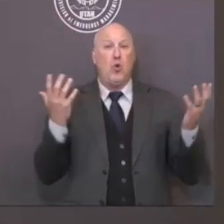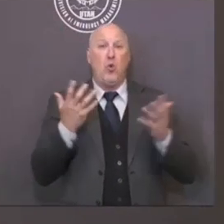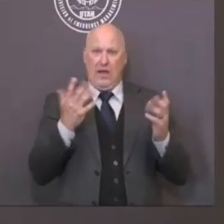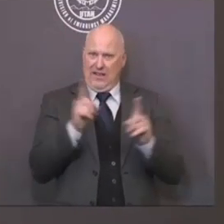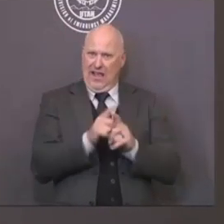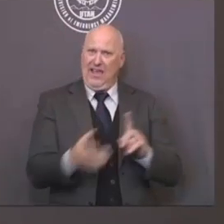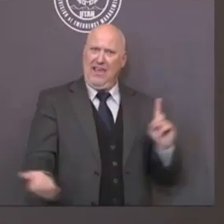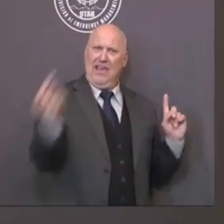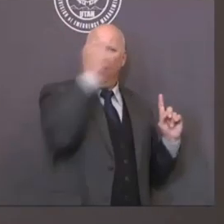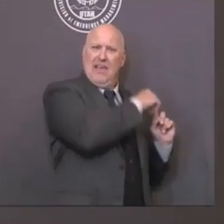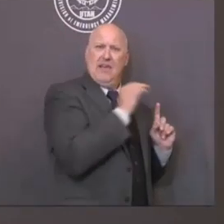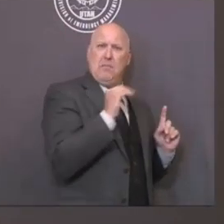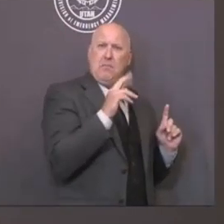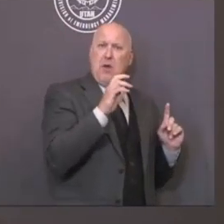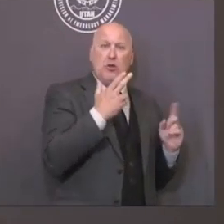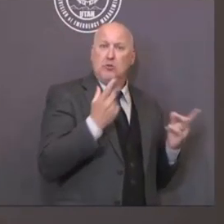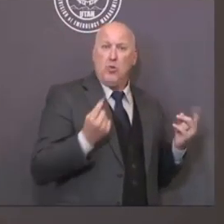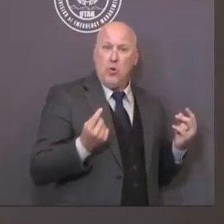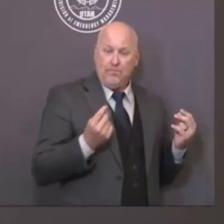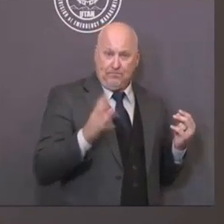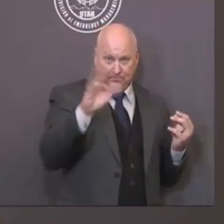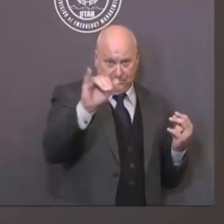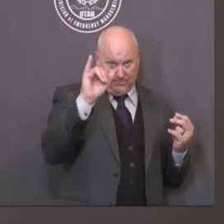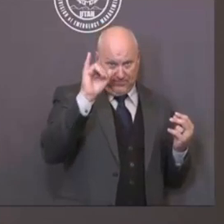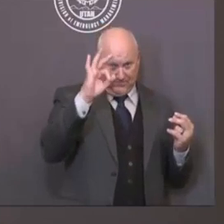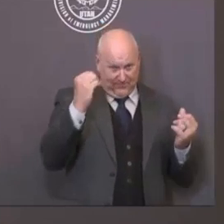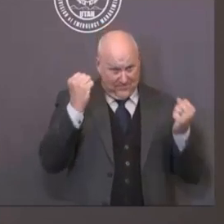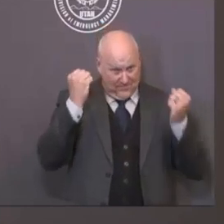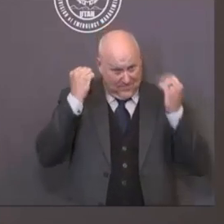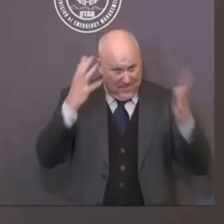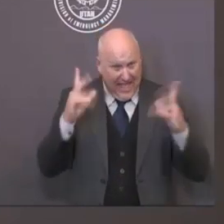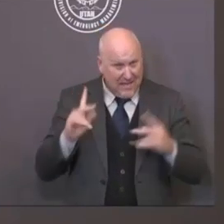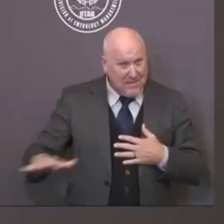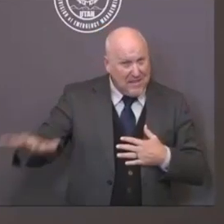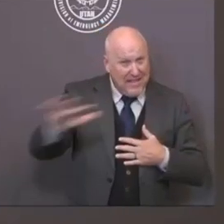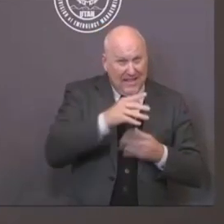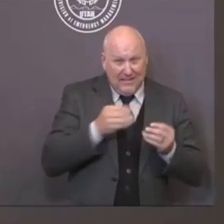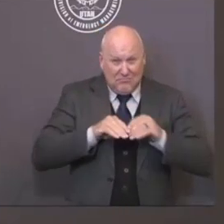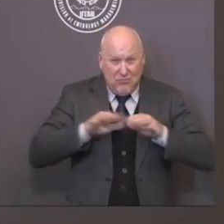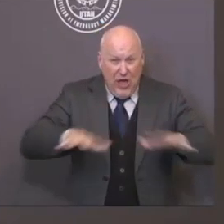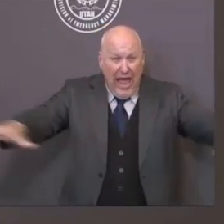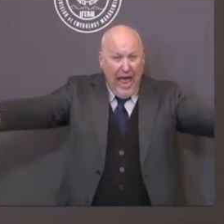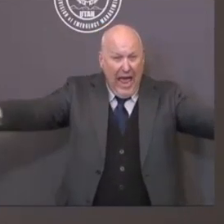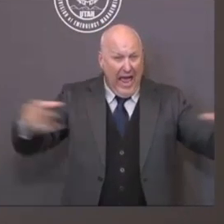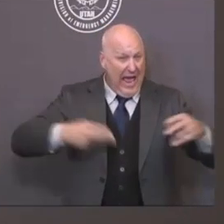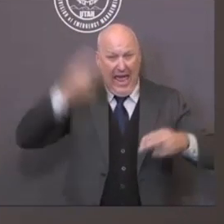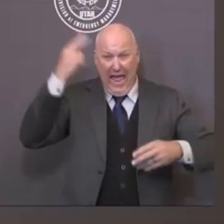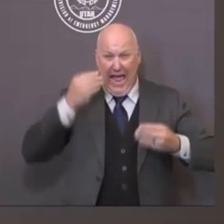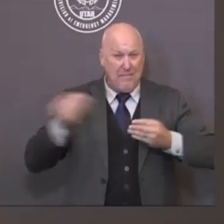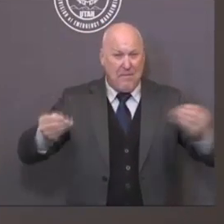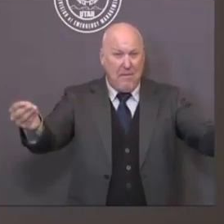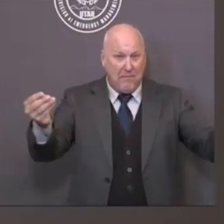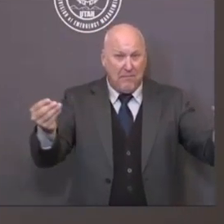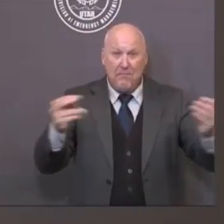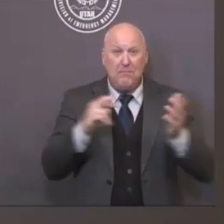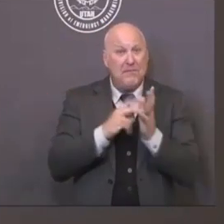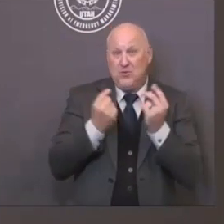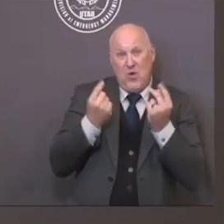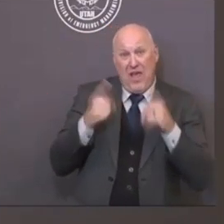go to the hospital. More people, if they're in the hospital, then be transferred to the ICU units.